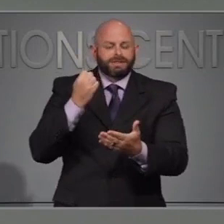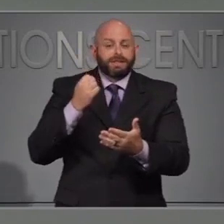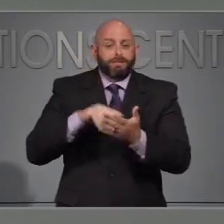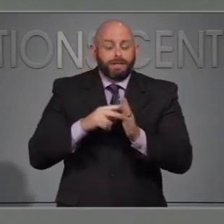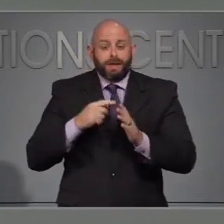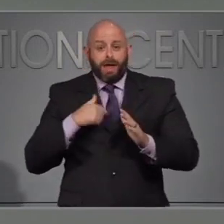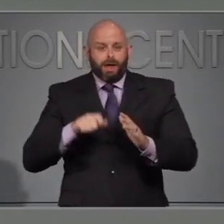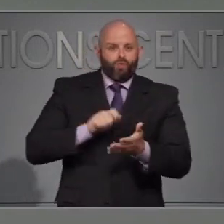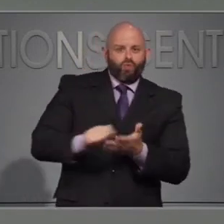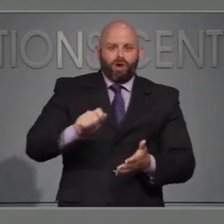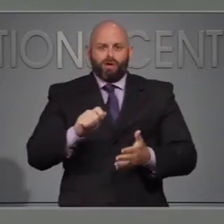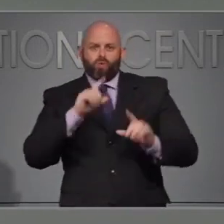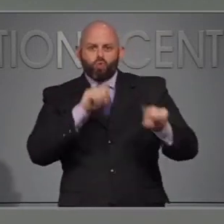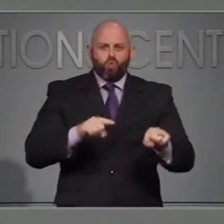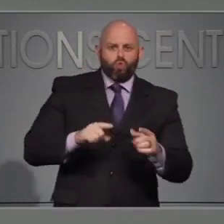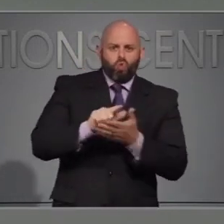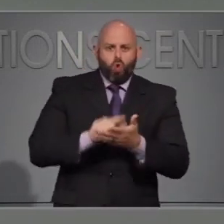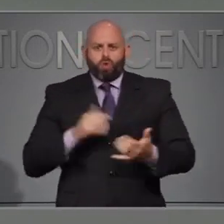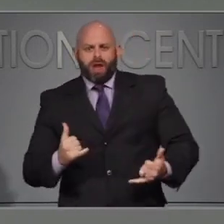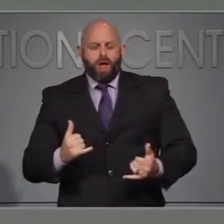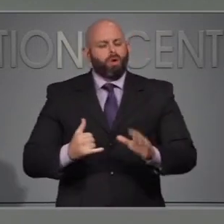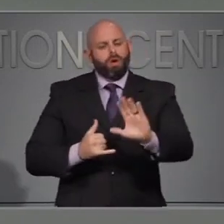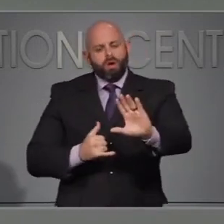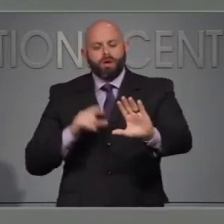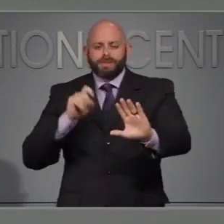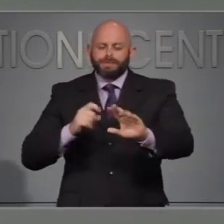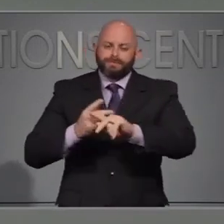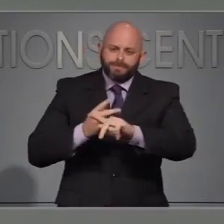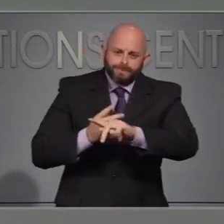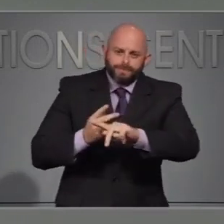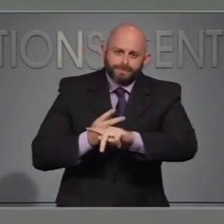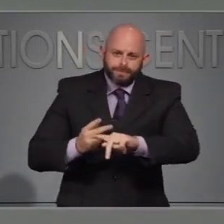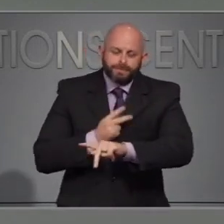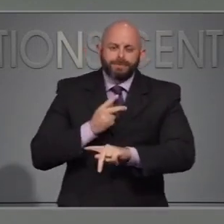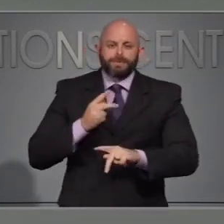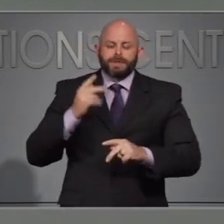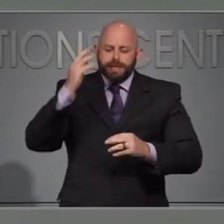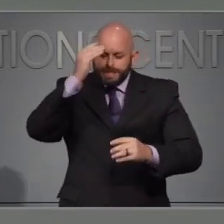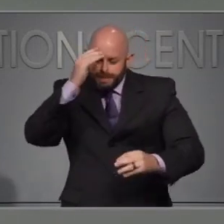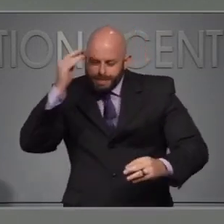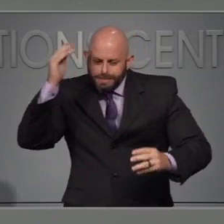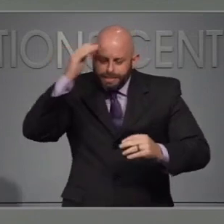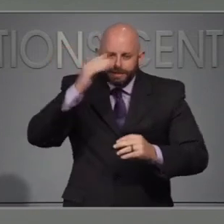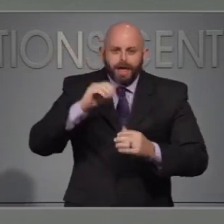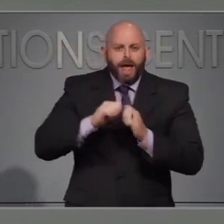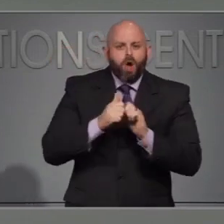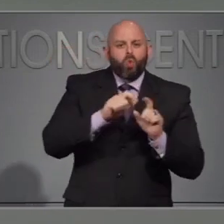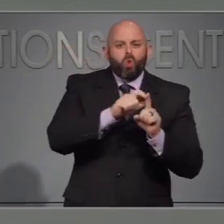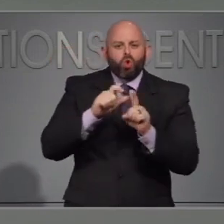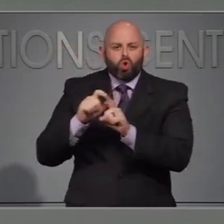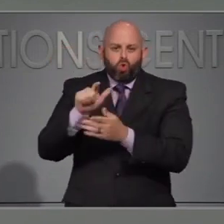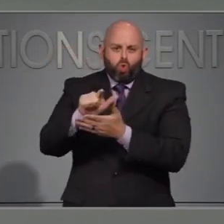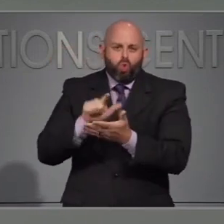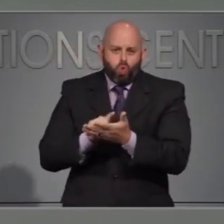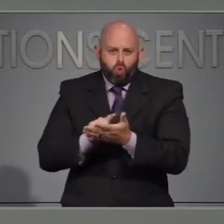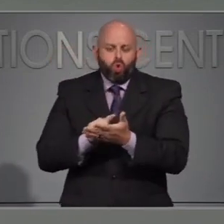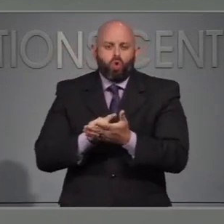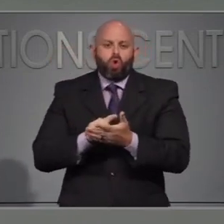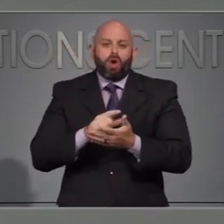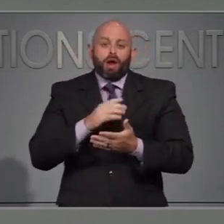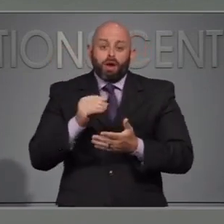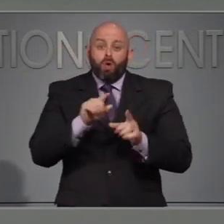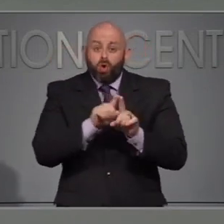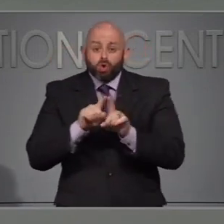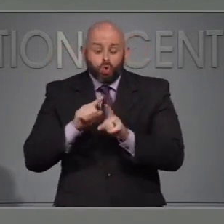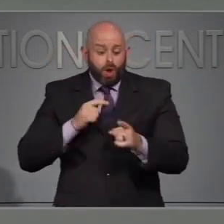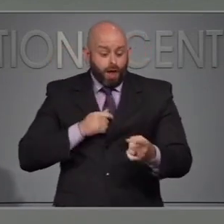say, hey, it's a rule, everybody do it. It's got to be something that's well thought through and something that will be effective